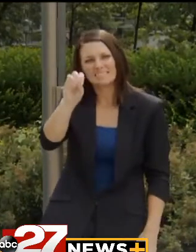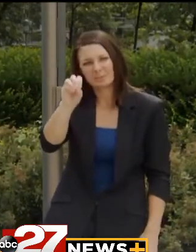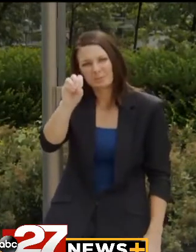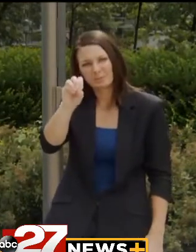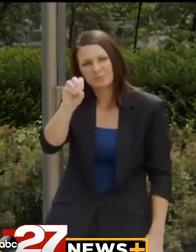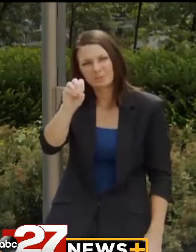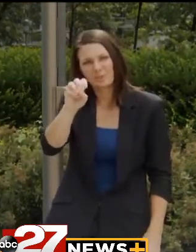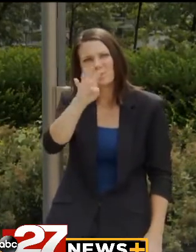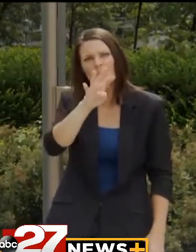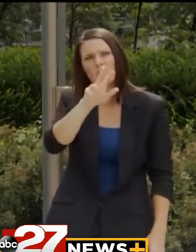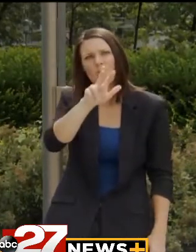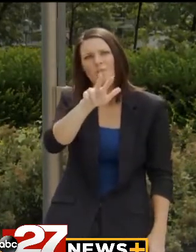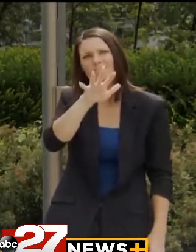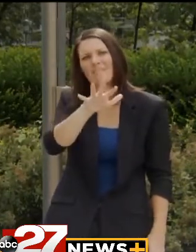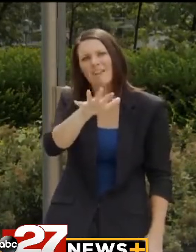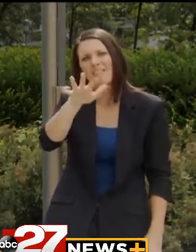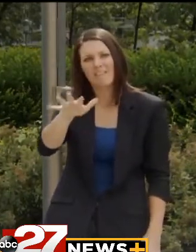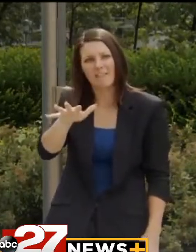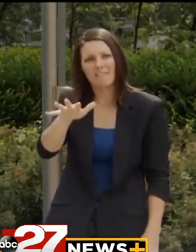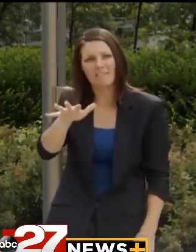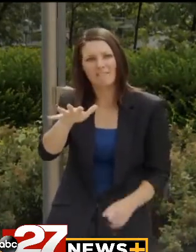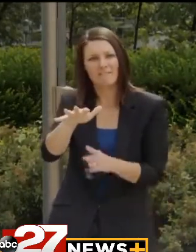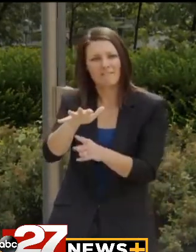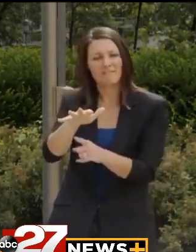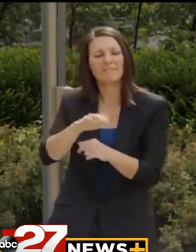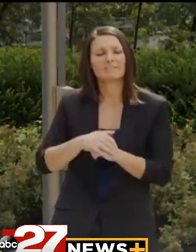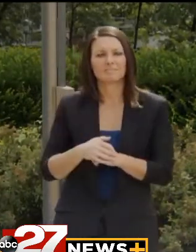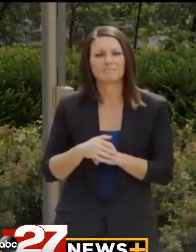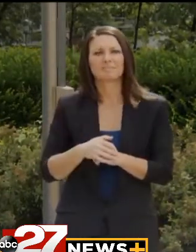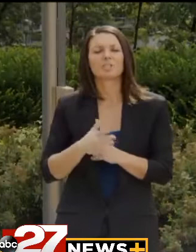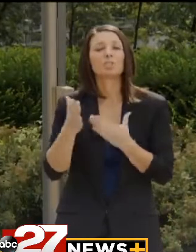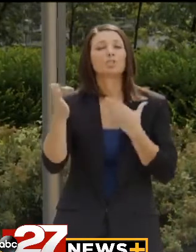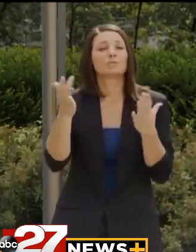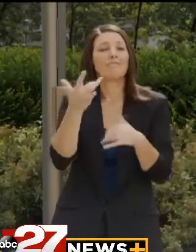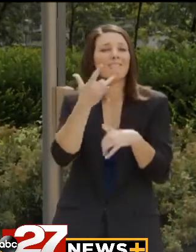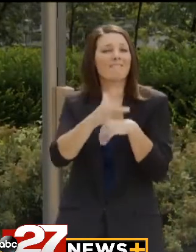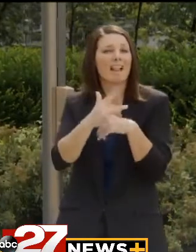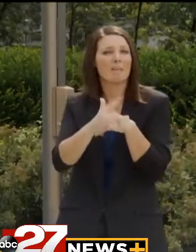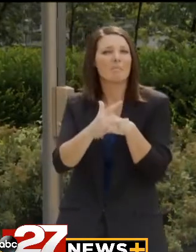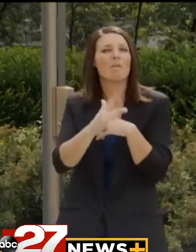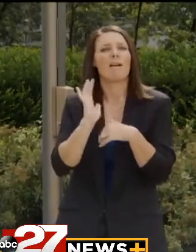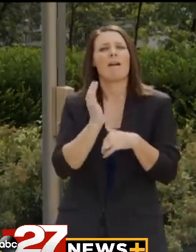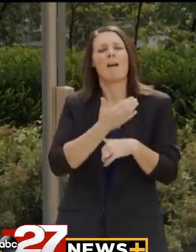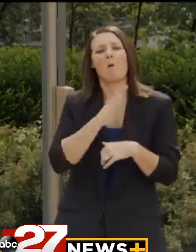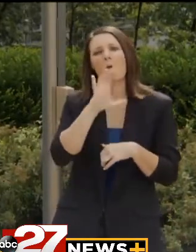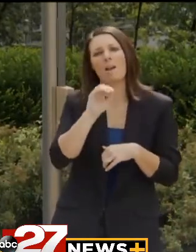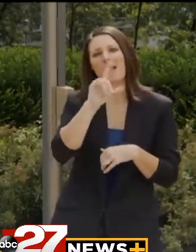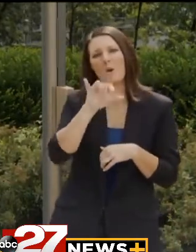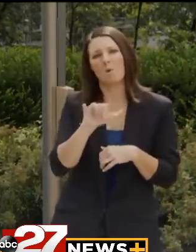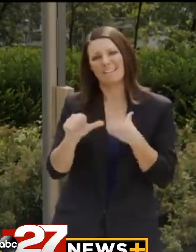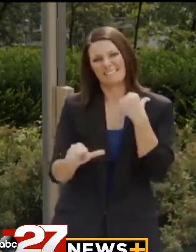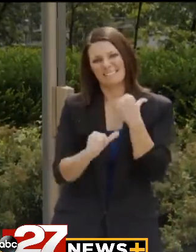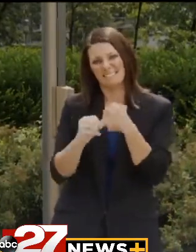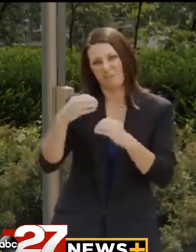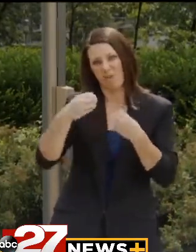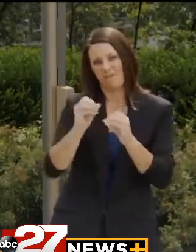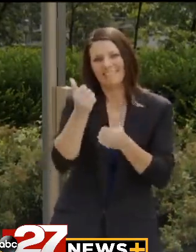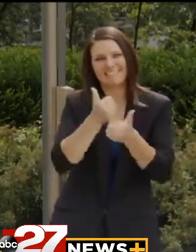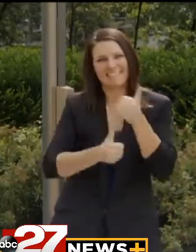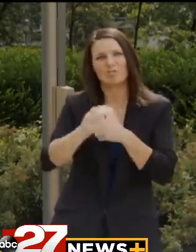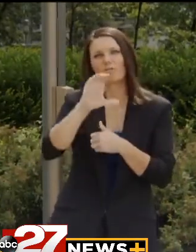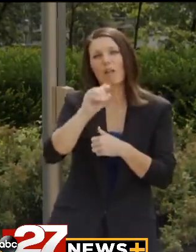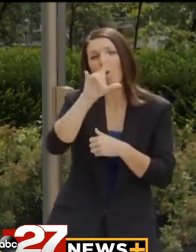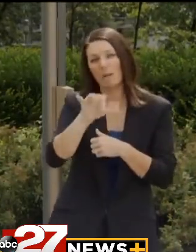-4355. Services are available at our county assistance offices in each county,